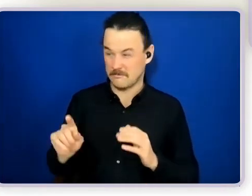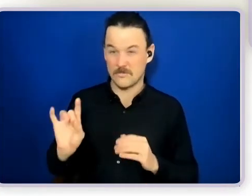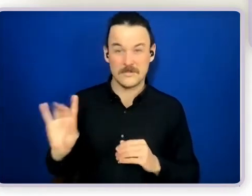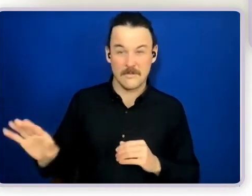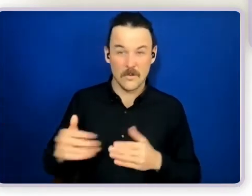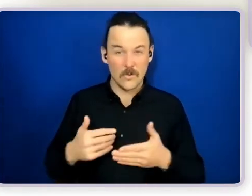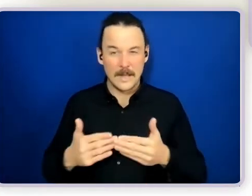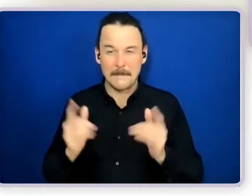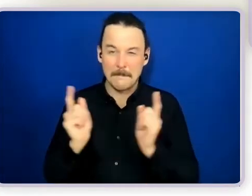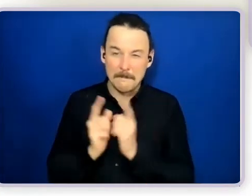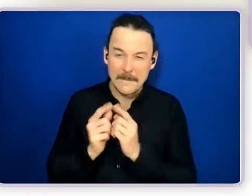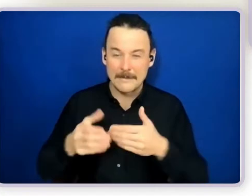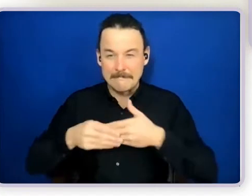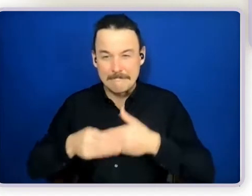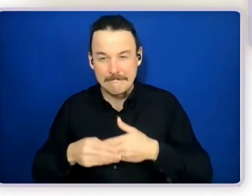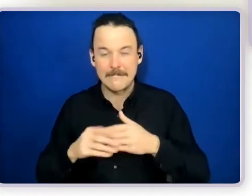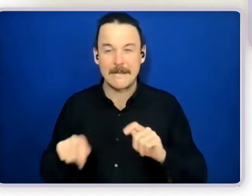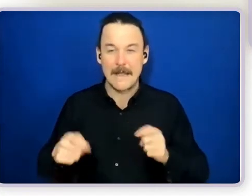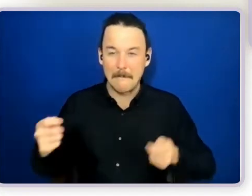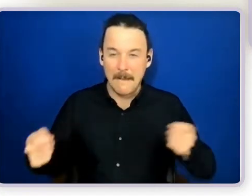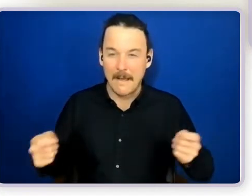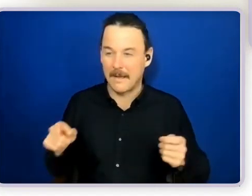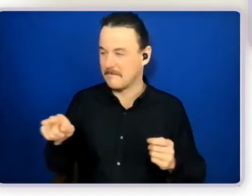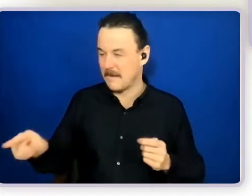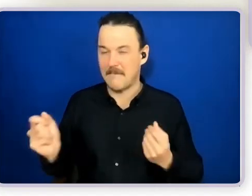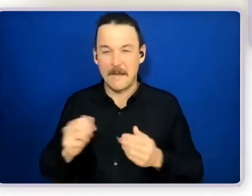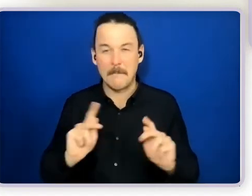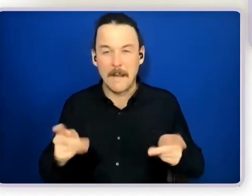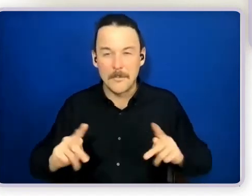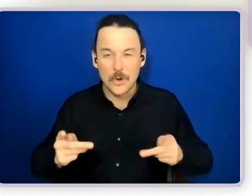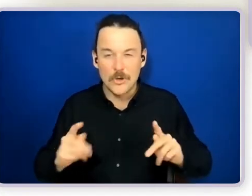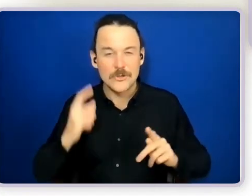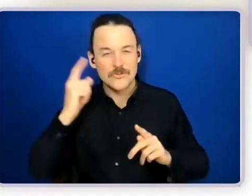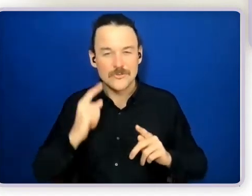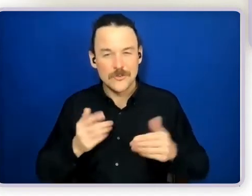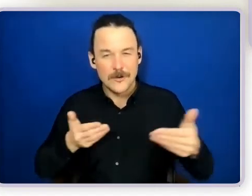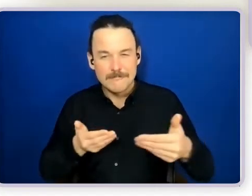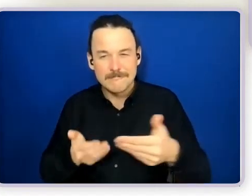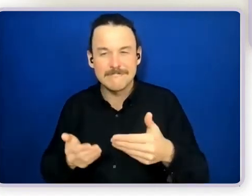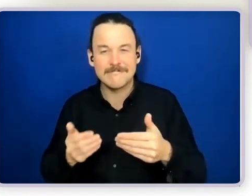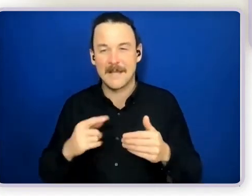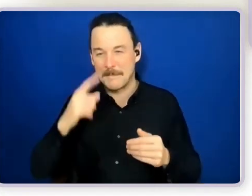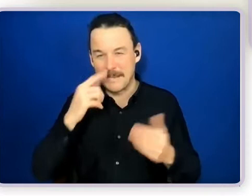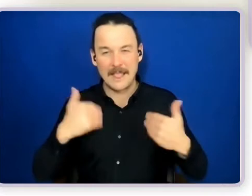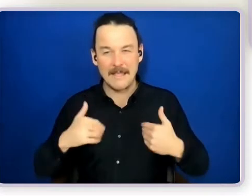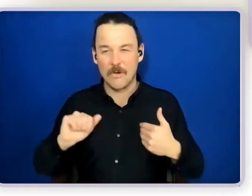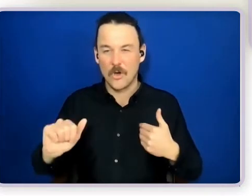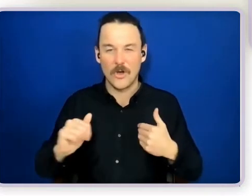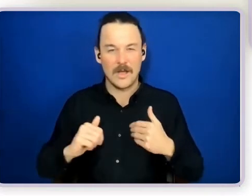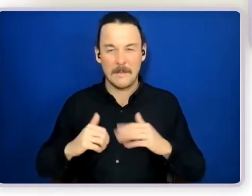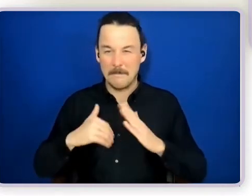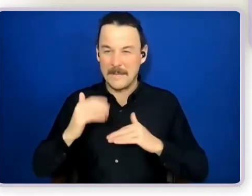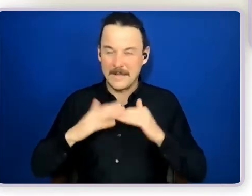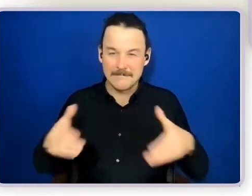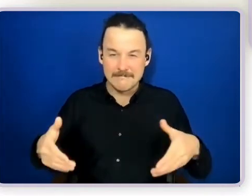barbecues to try to introduce herself to her local, you know, tenants in the apartment building that she's in. She loves baking